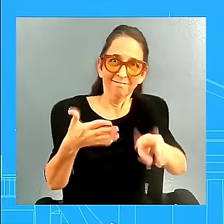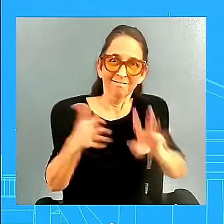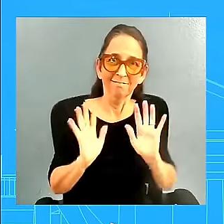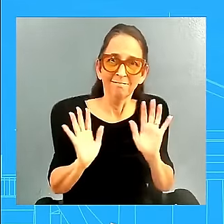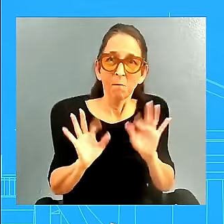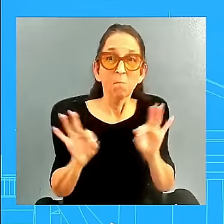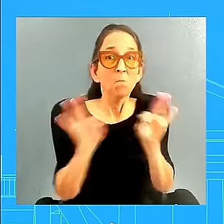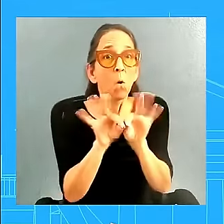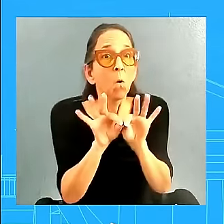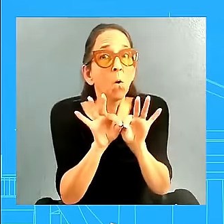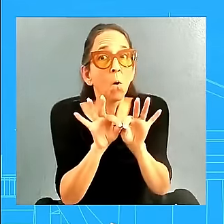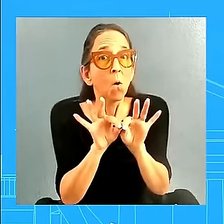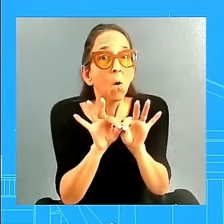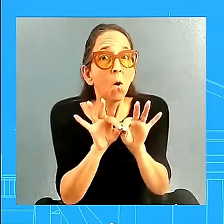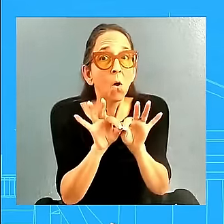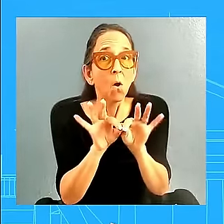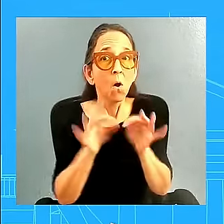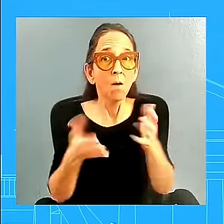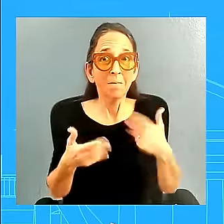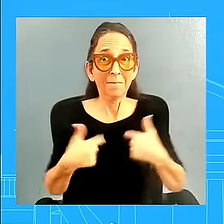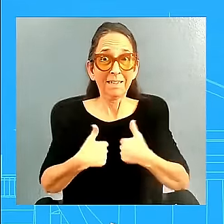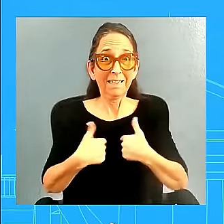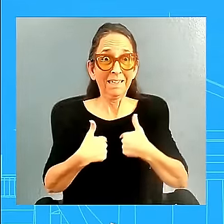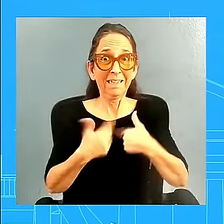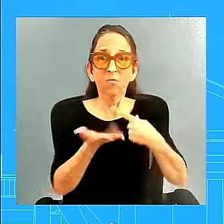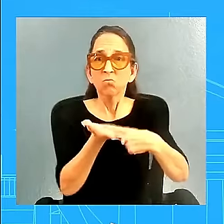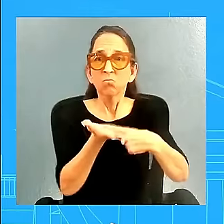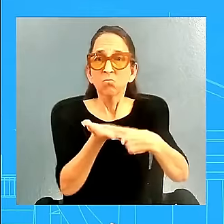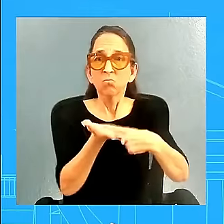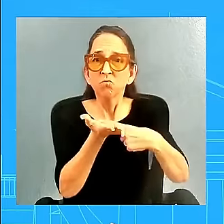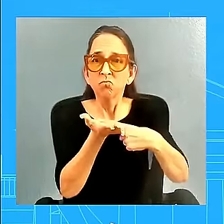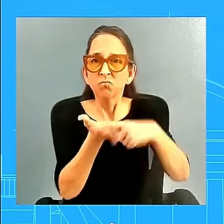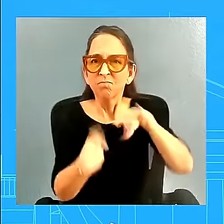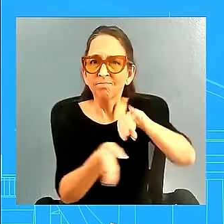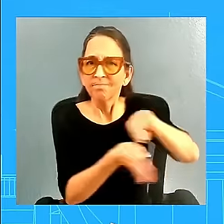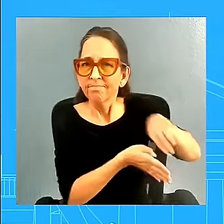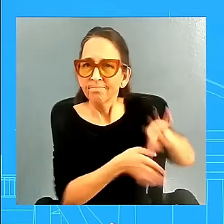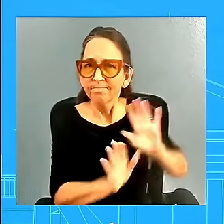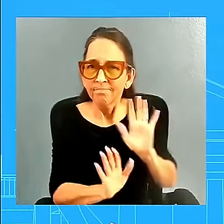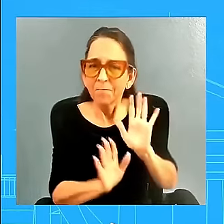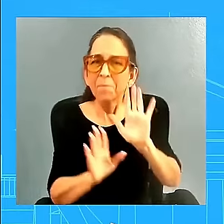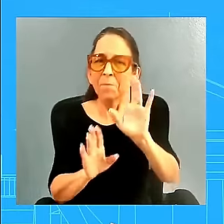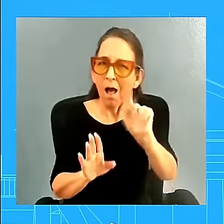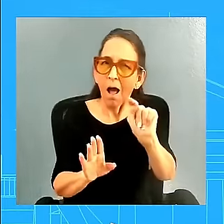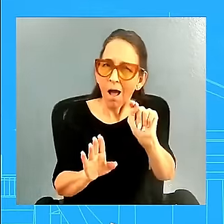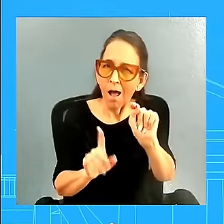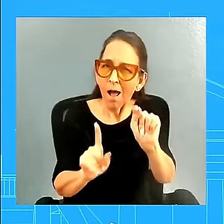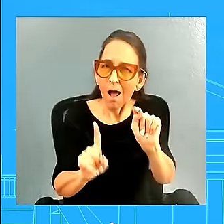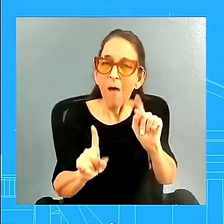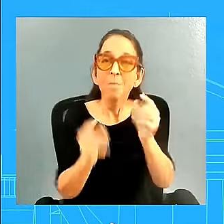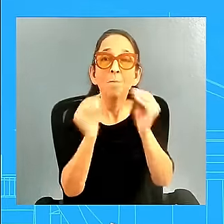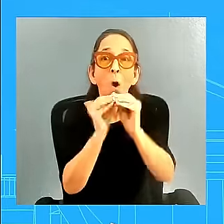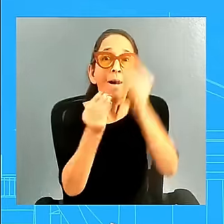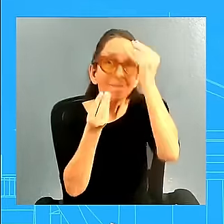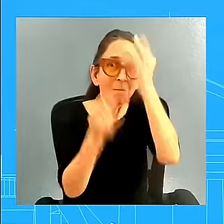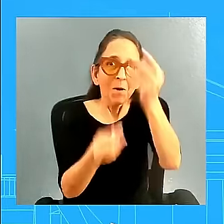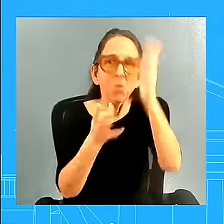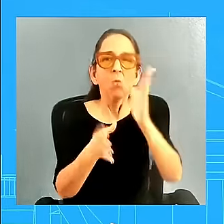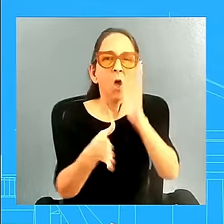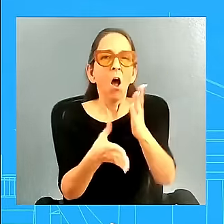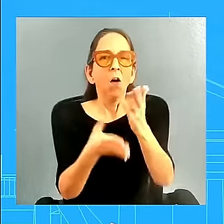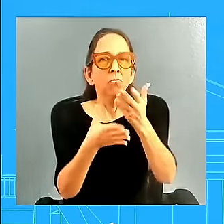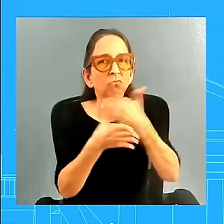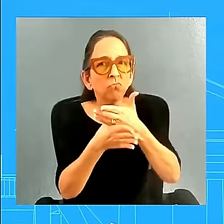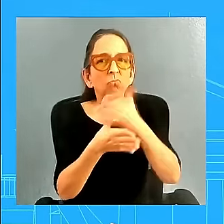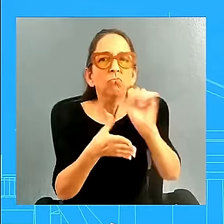specifically, but we want to share. We will share more as we get closer. And we certainly are tracking that tradition